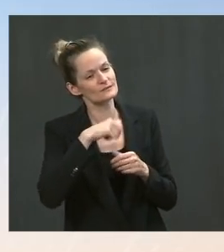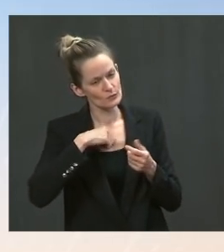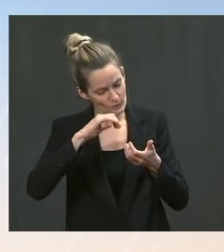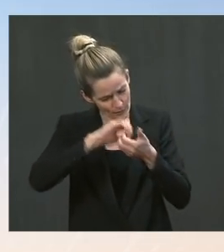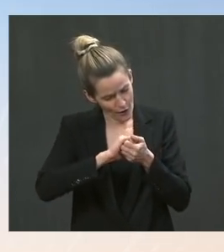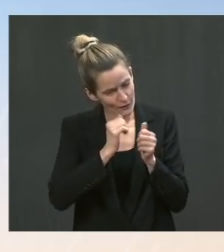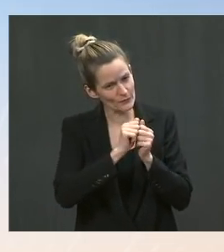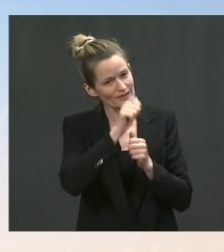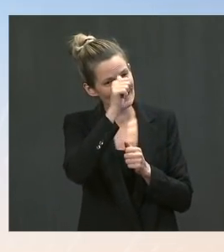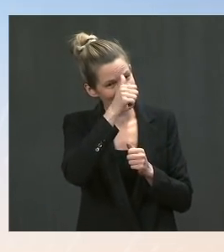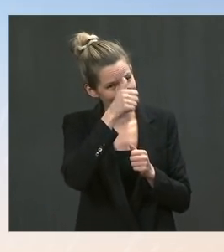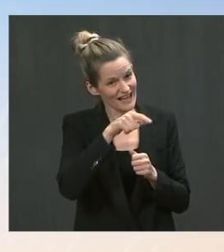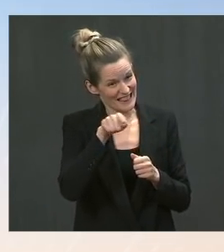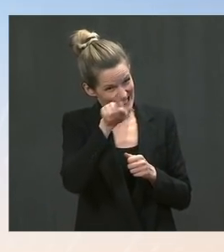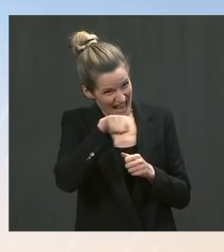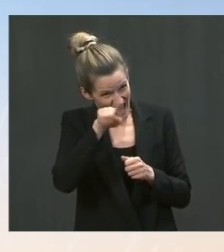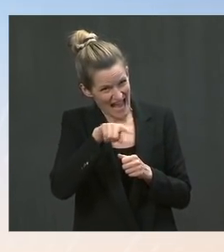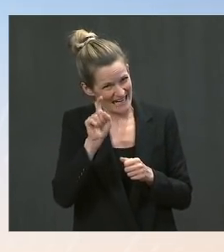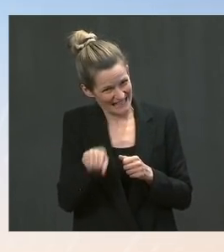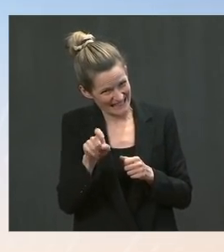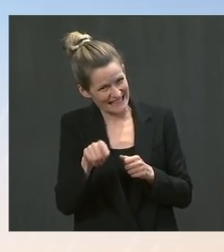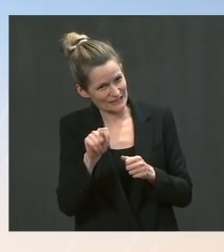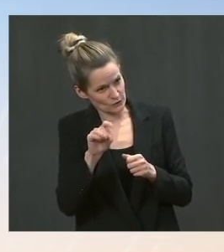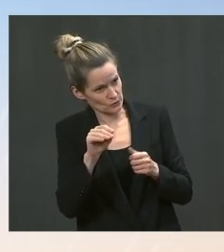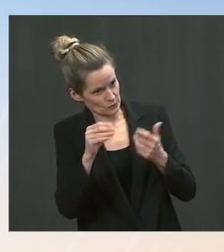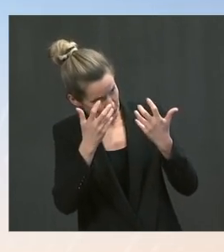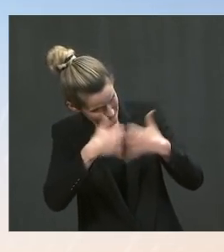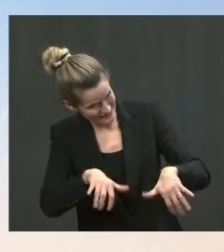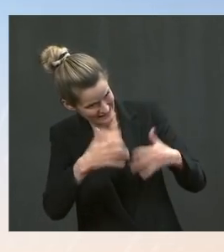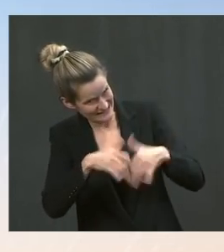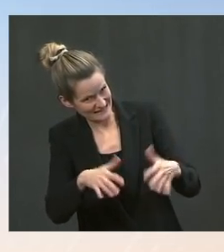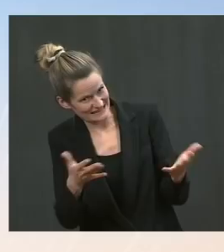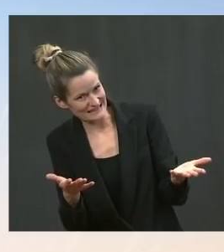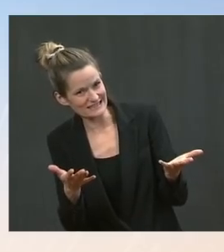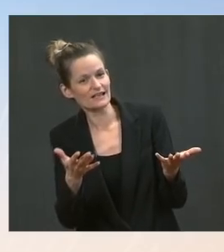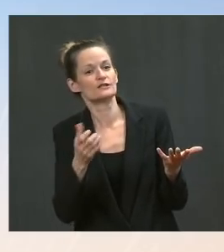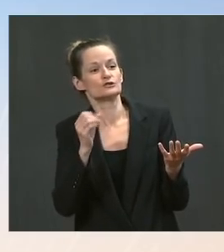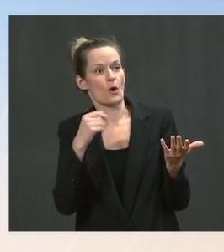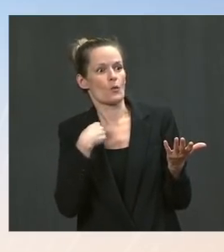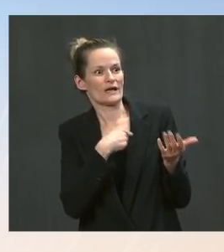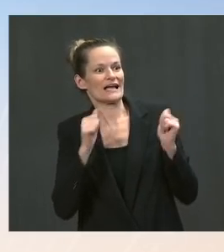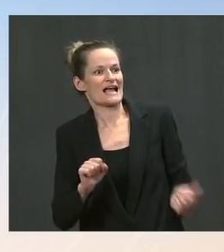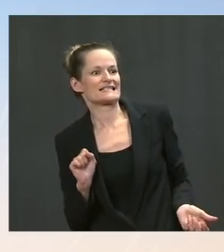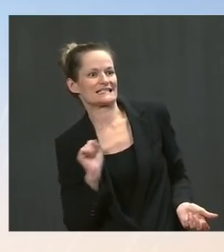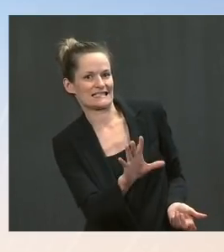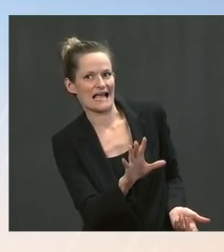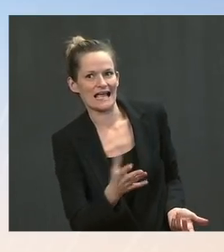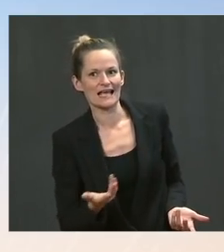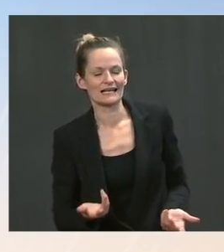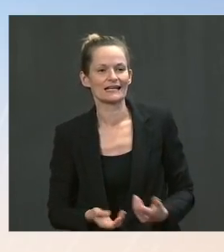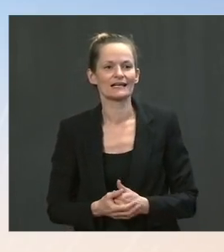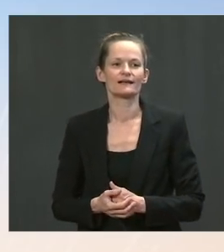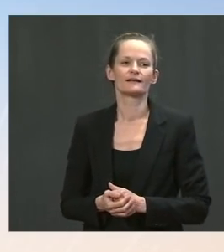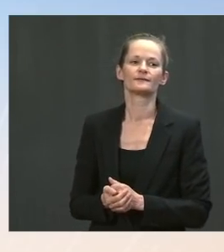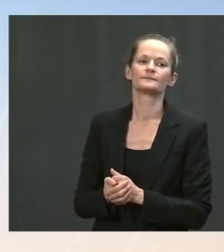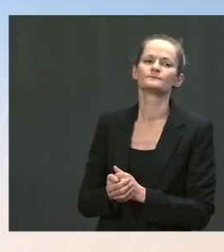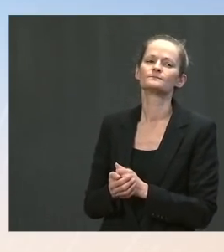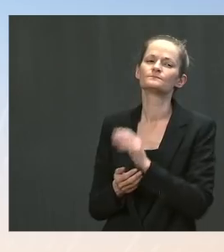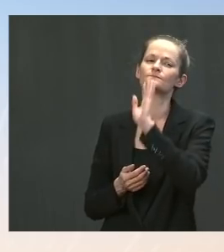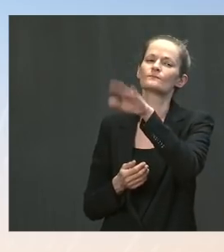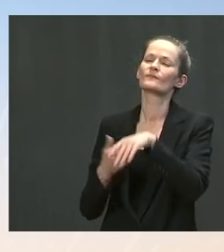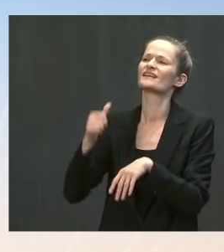continue to provide assistance, including in the form of vaccines. Raquel, go ahead. The Thank you so much, Jen. Yesterday, the National Security Advisor